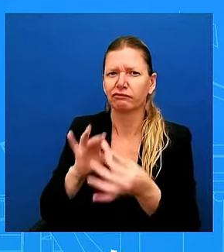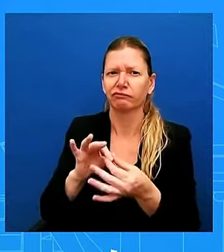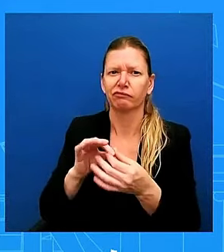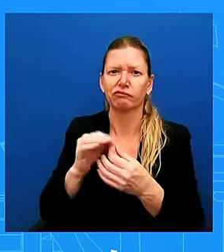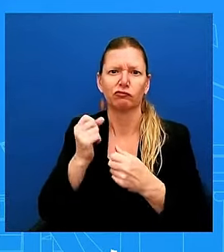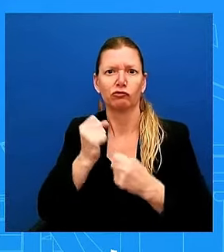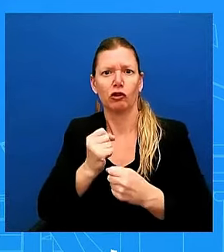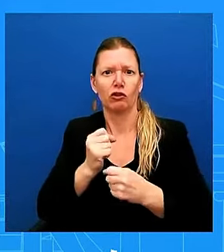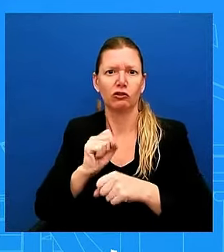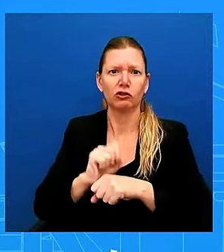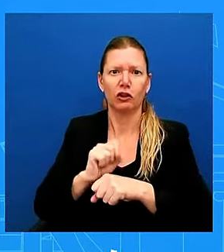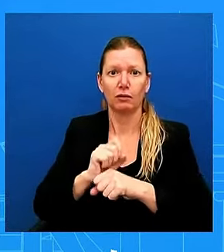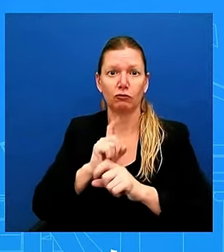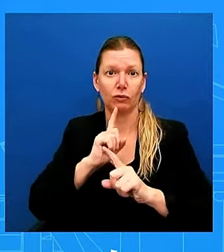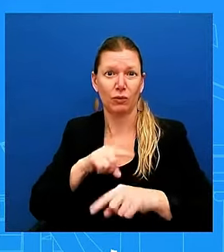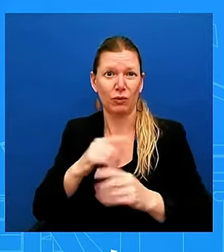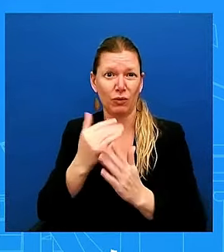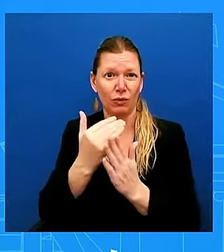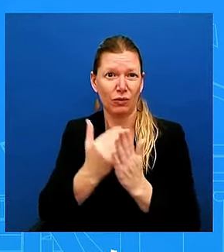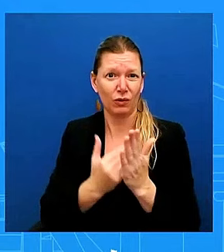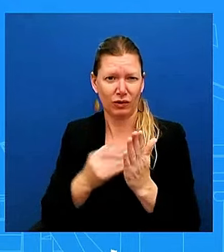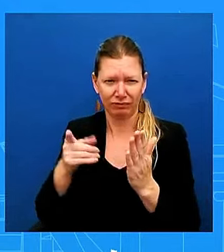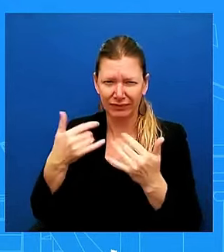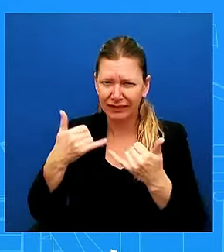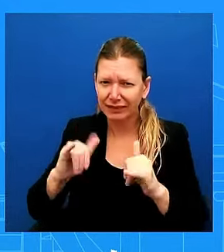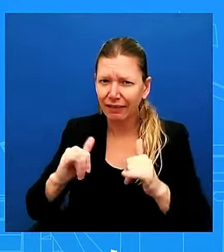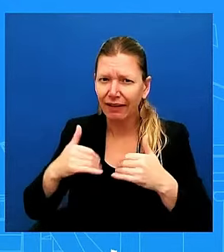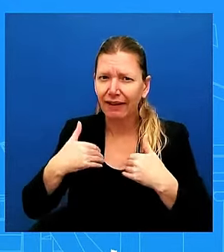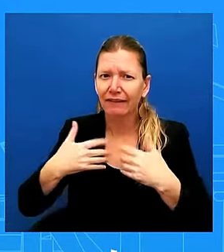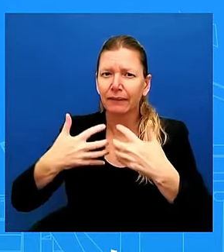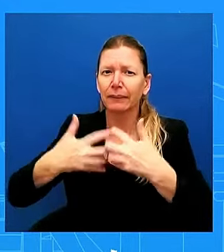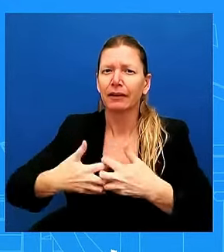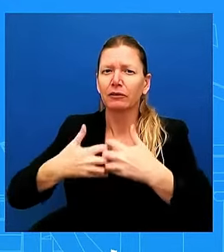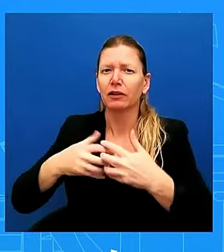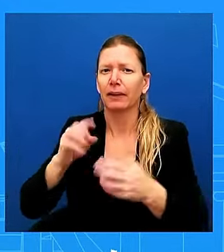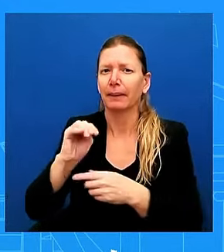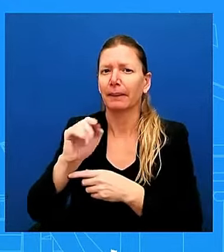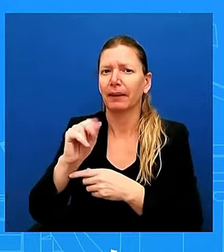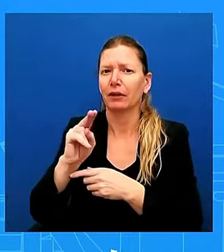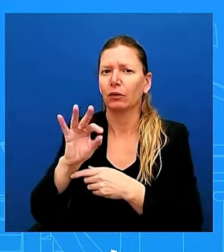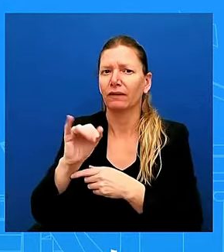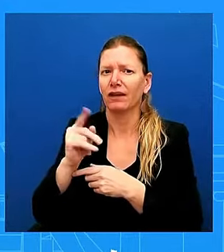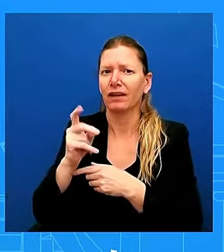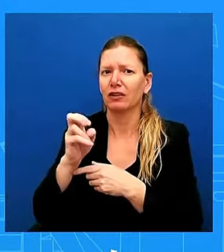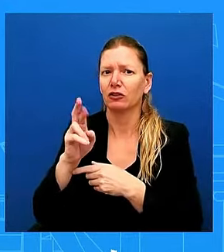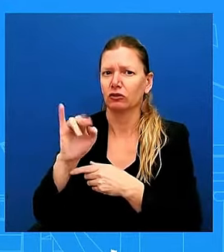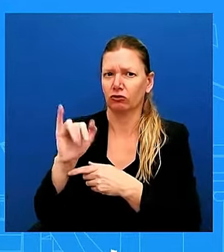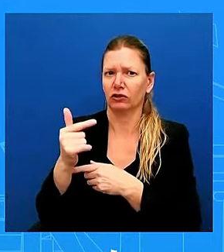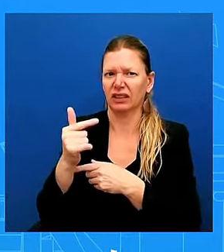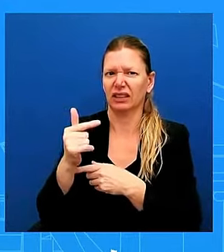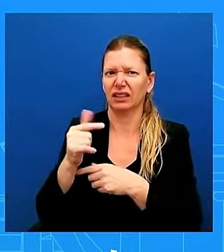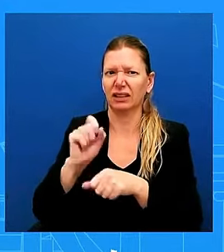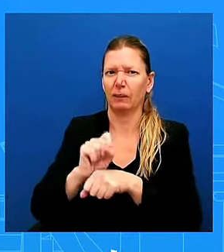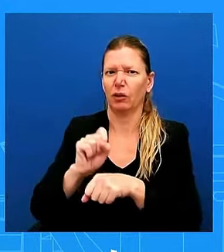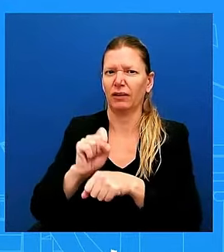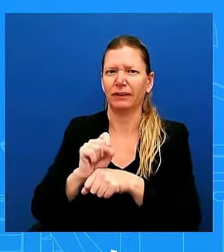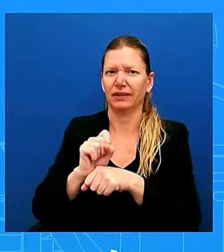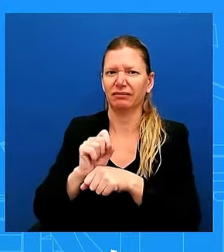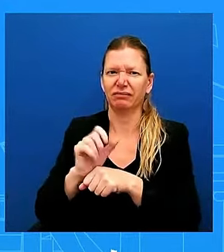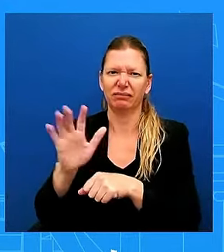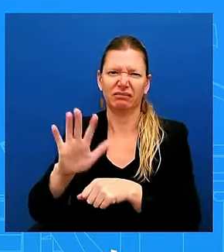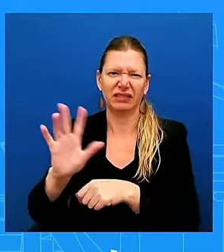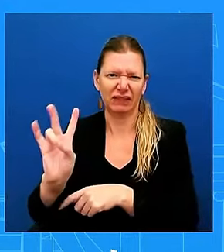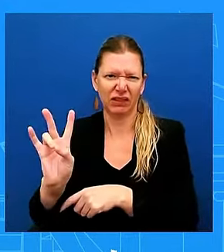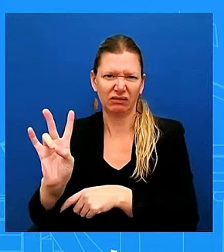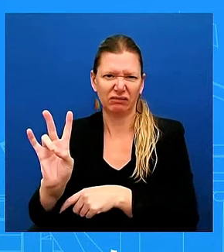What do you think is happening in the manufacturing sector right now? Is this a response to higher rates, or are you seeing something else going on? Yeah, so I think